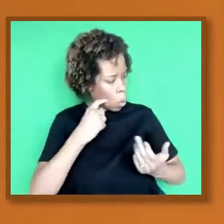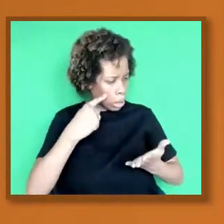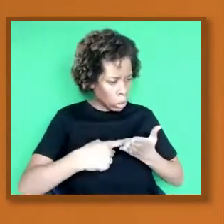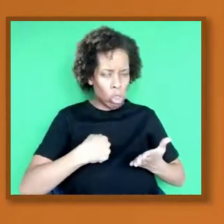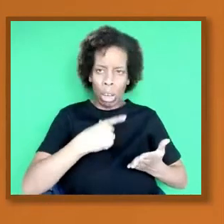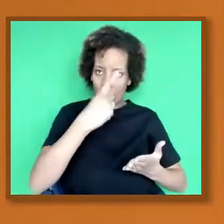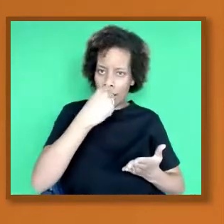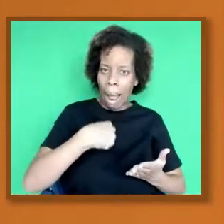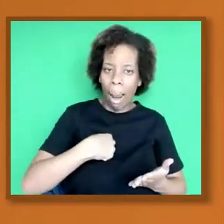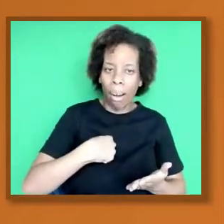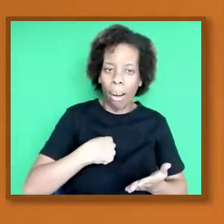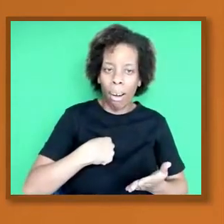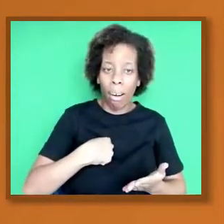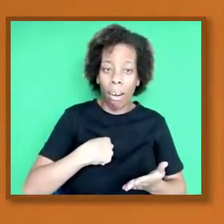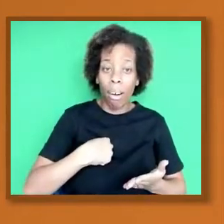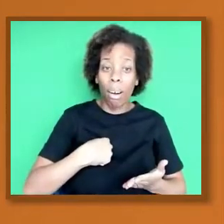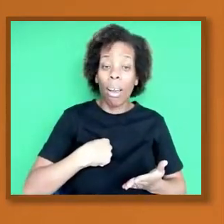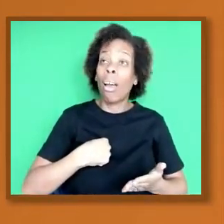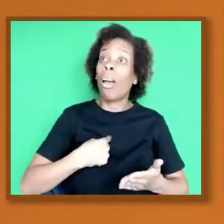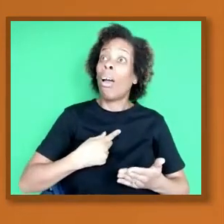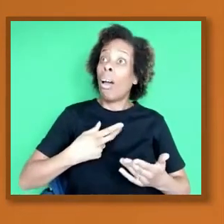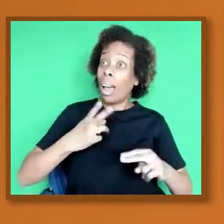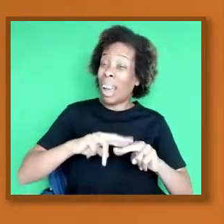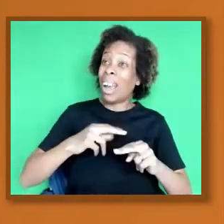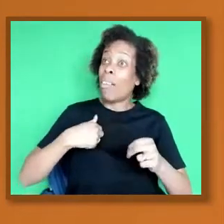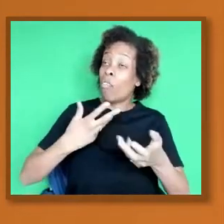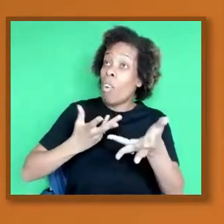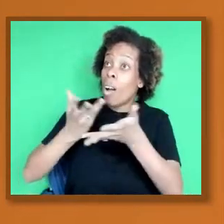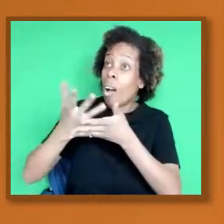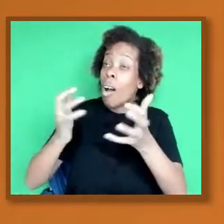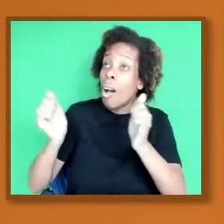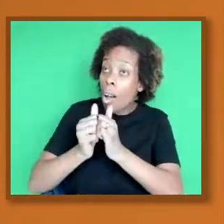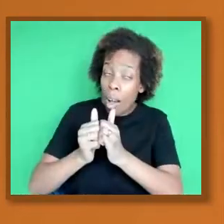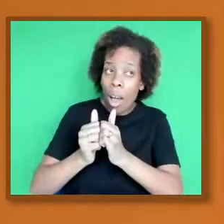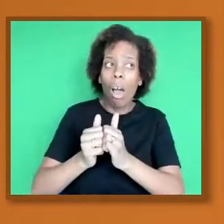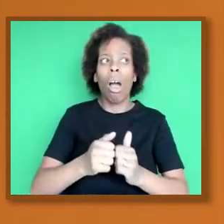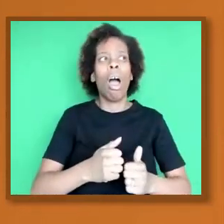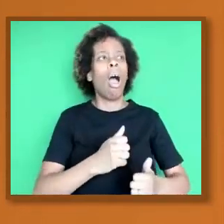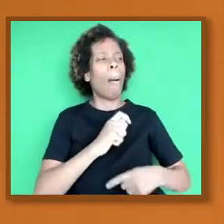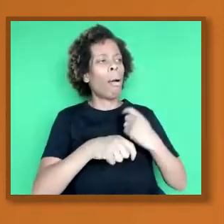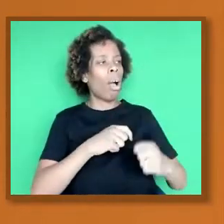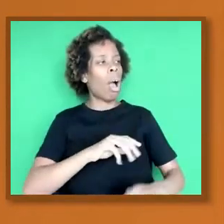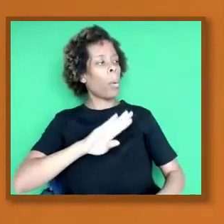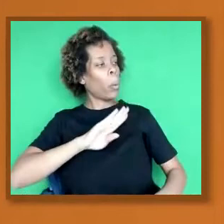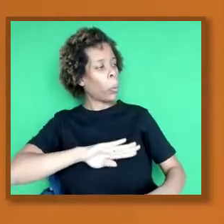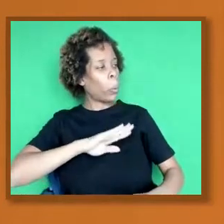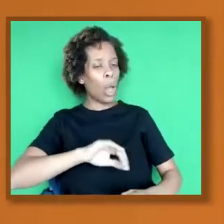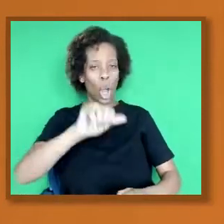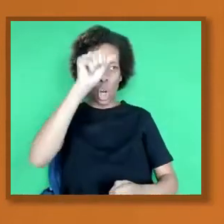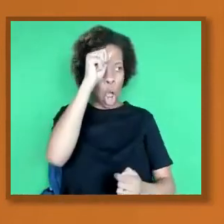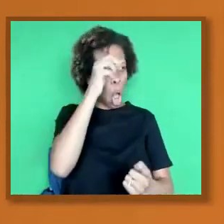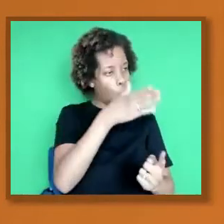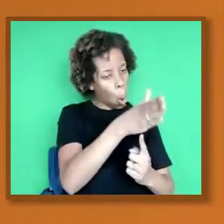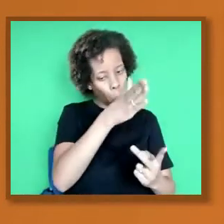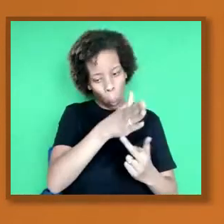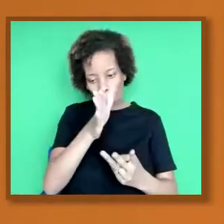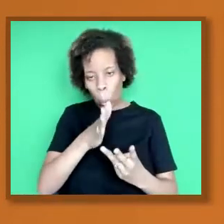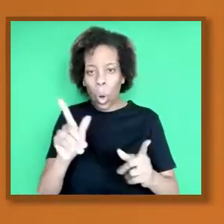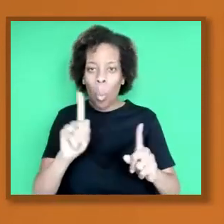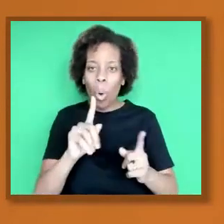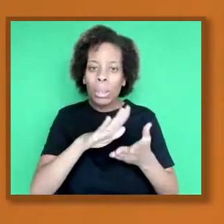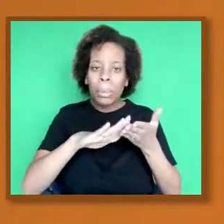to reassure people about the differences. And it was really important to hear that the vaccine cannot